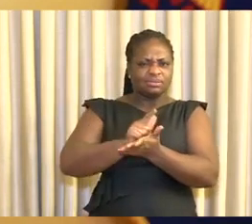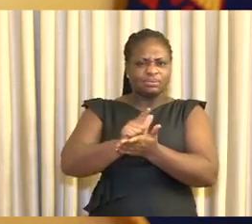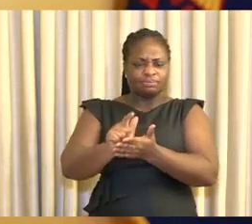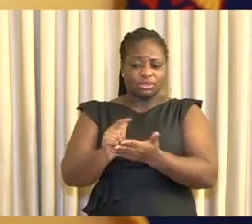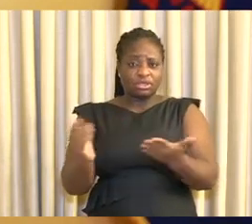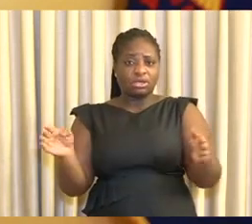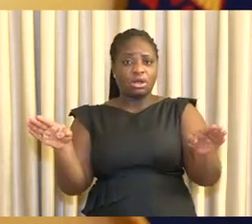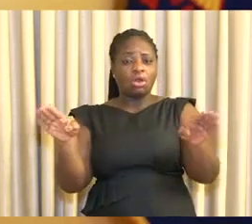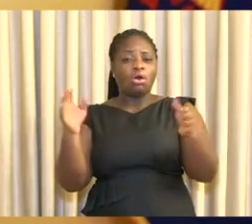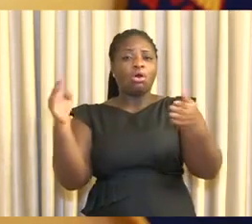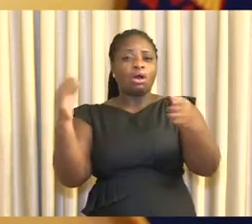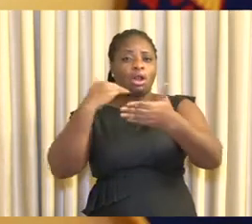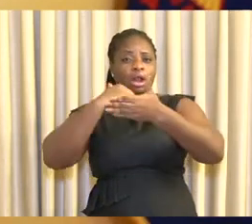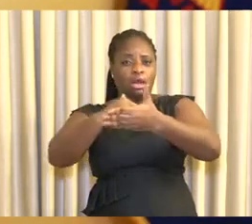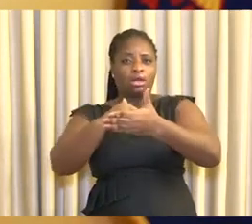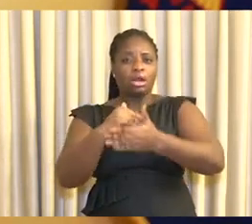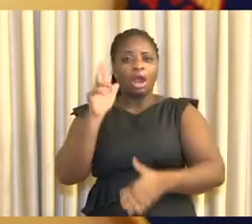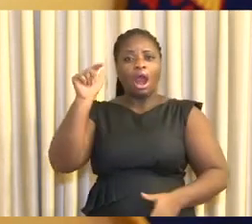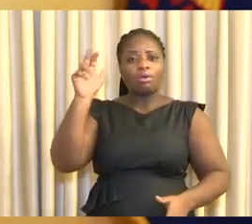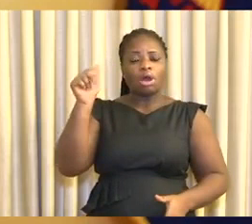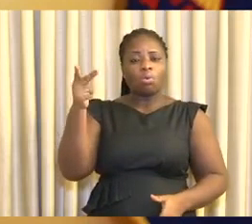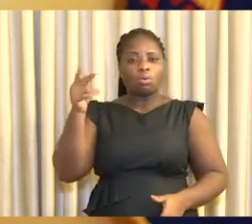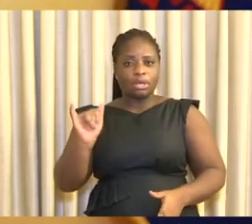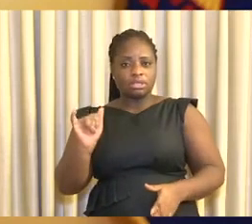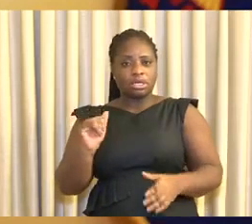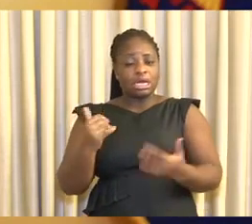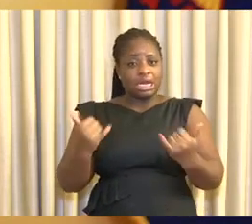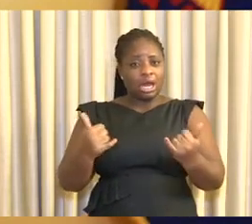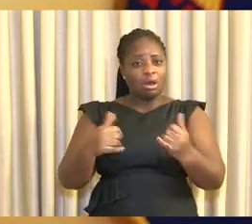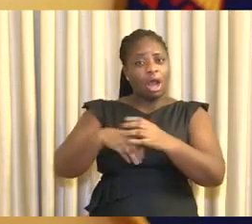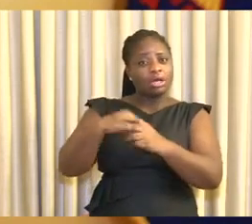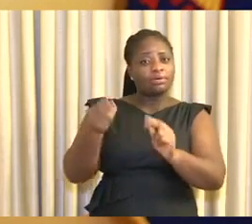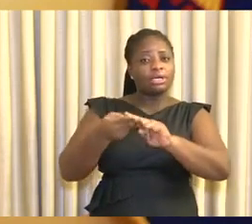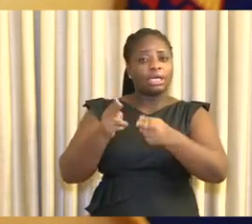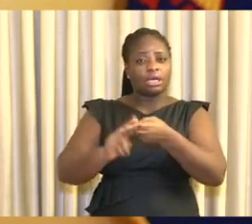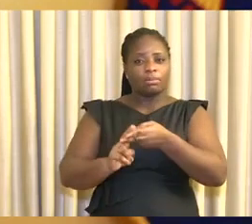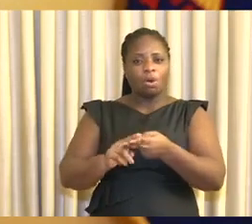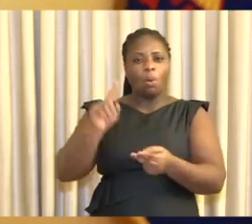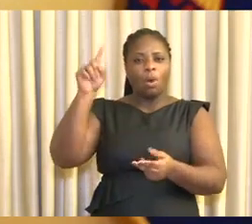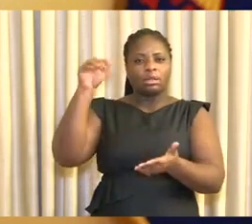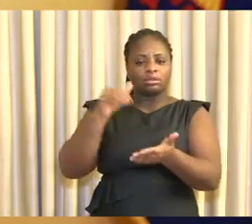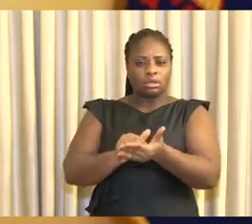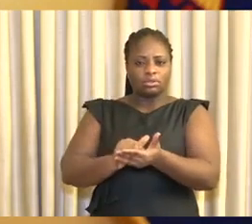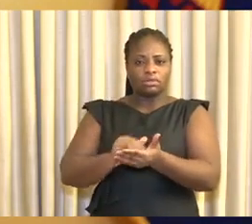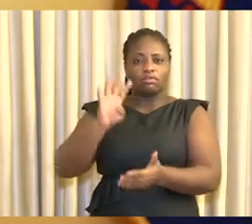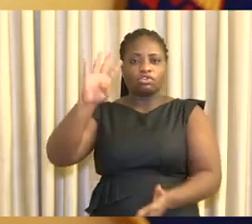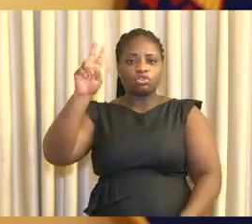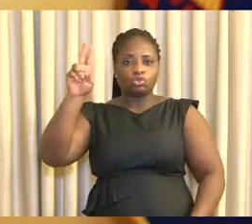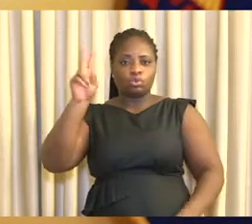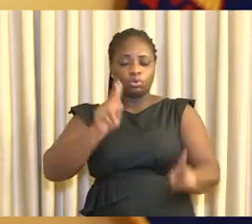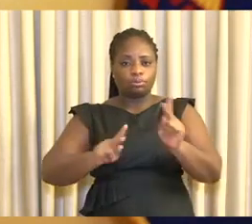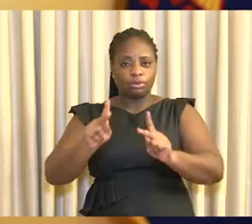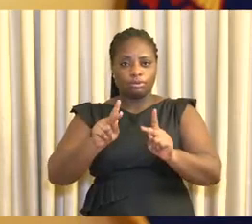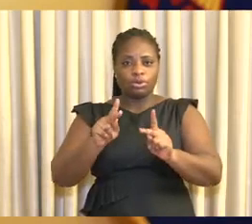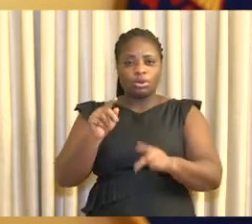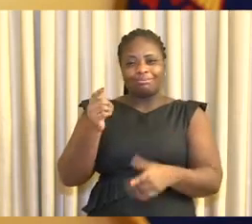lockdown in Accra and Kumasi. Out of this number, 1,042 persons, i.e. 1